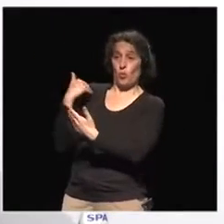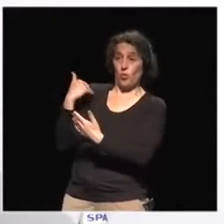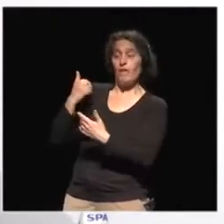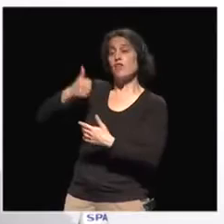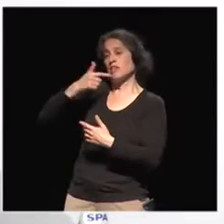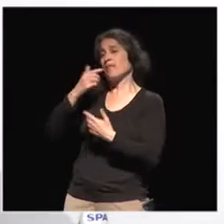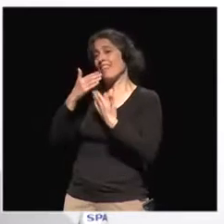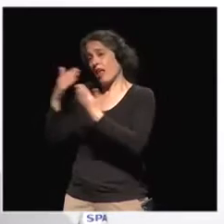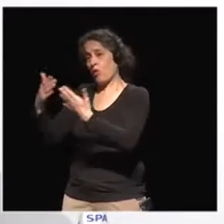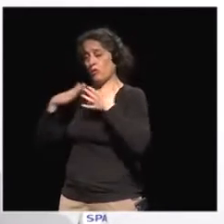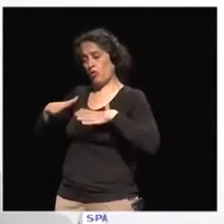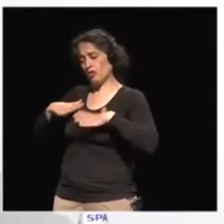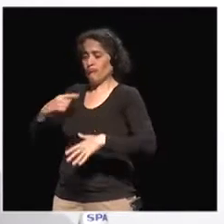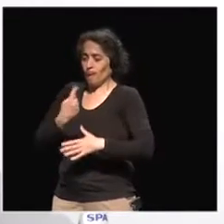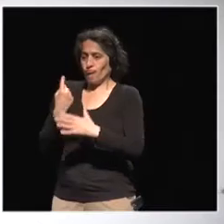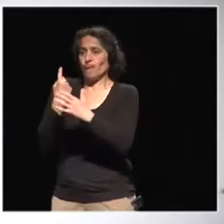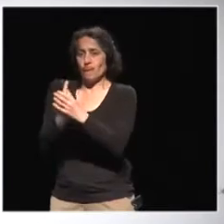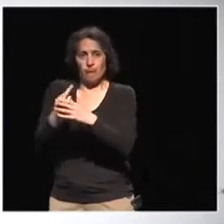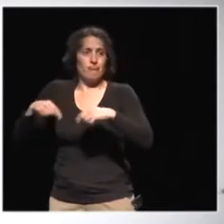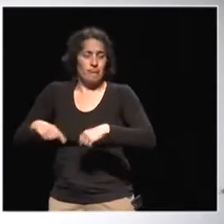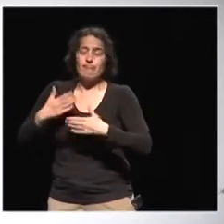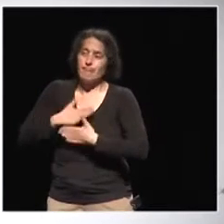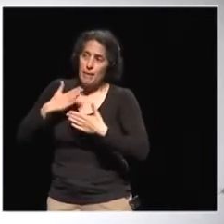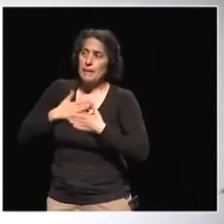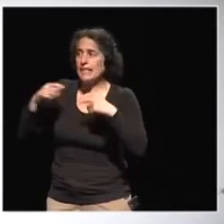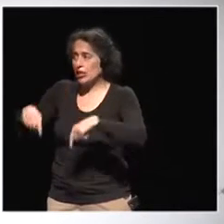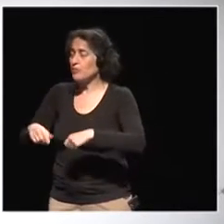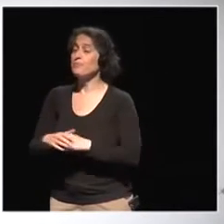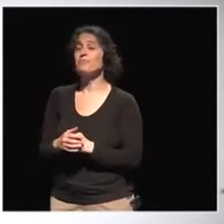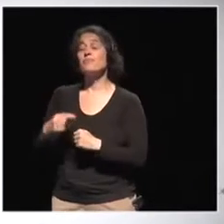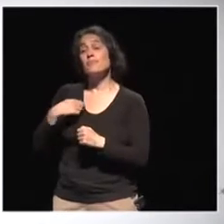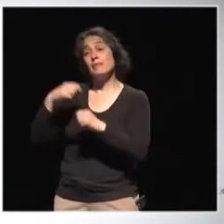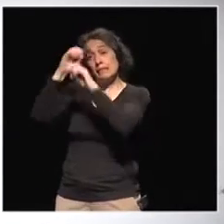The global citizenship, I would formulate how do I understand it.